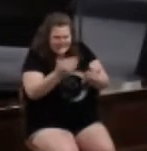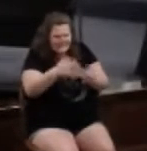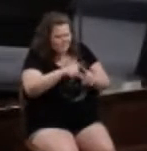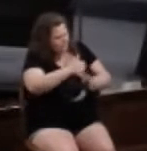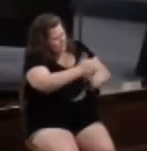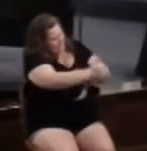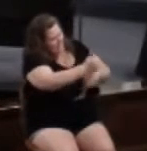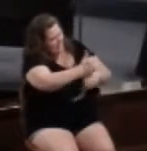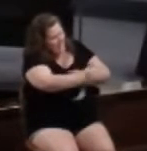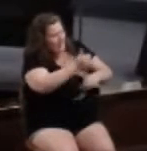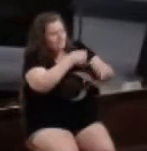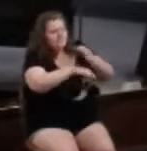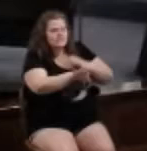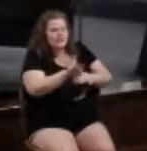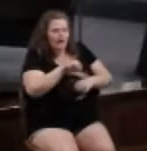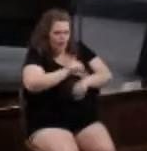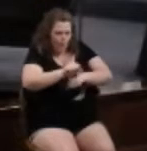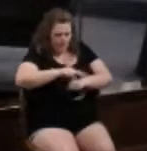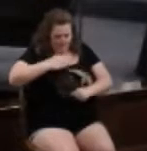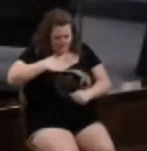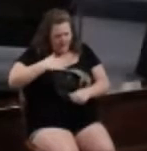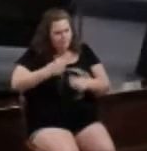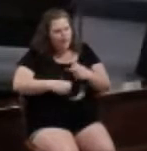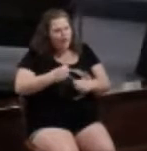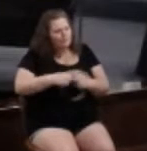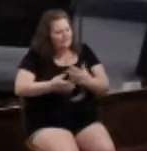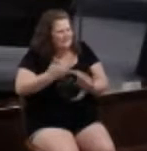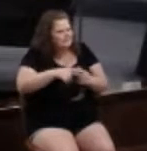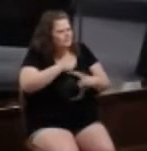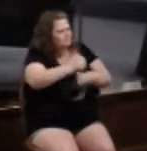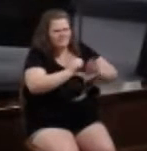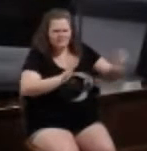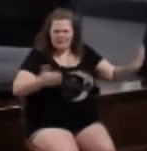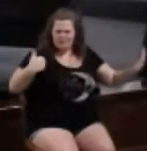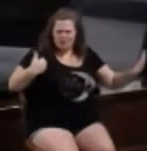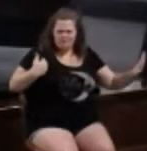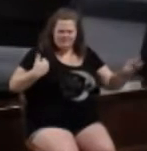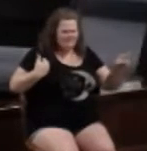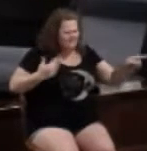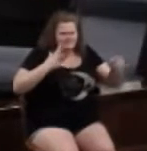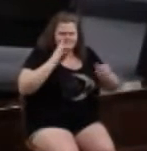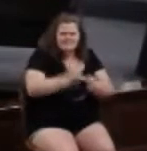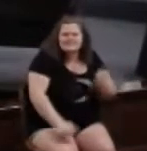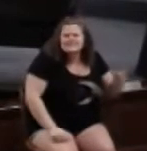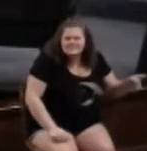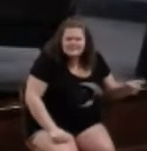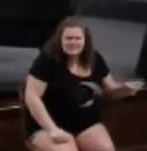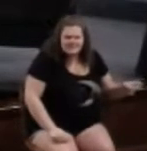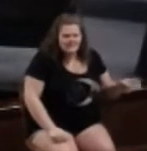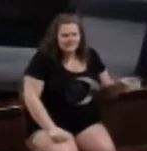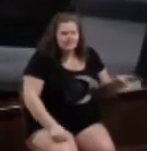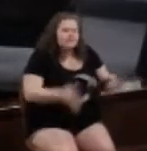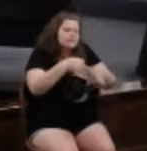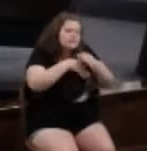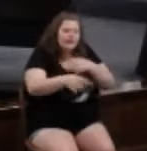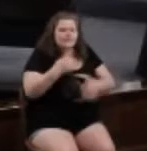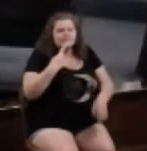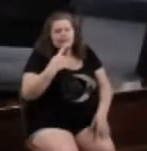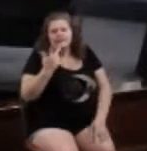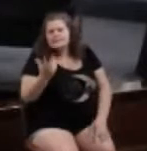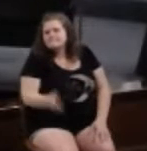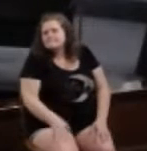person instead of working on an issue. It is easy for me to say, oh, he's mean instead of saying,